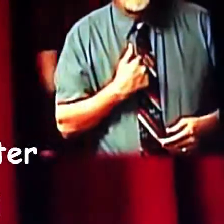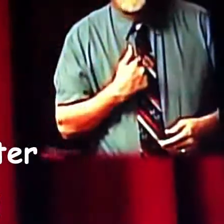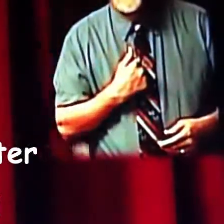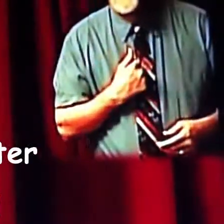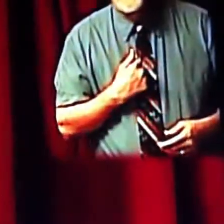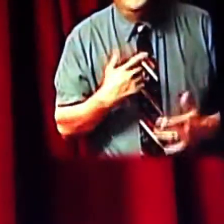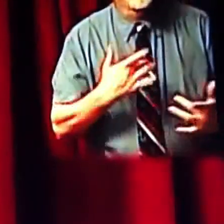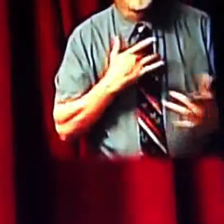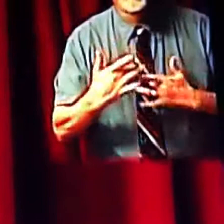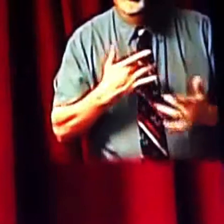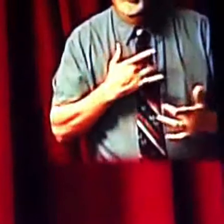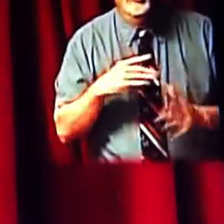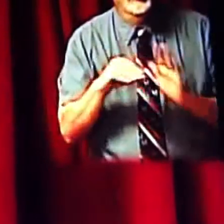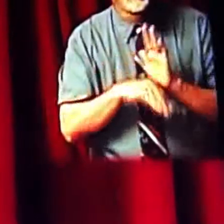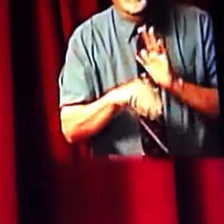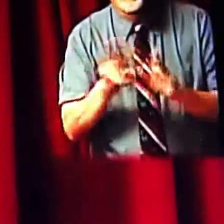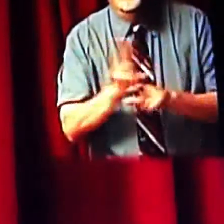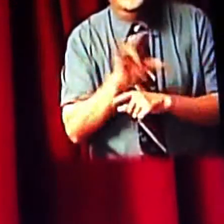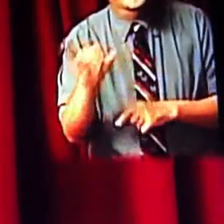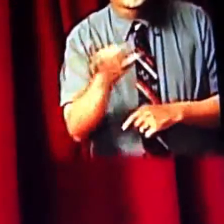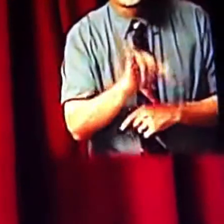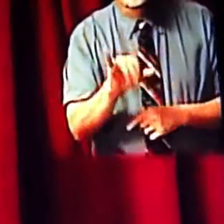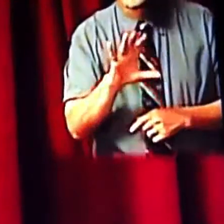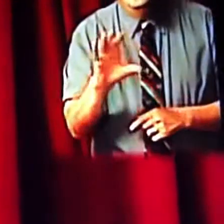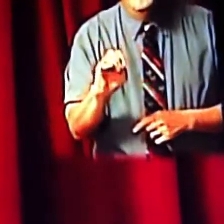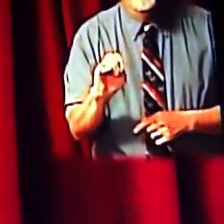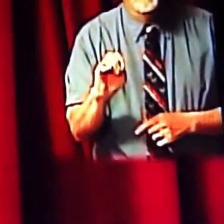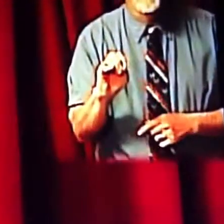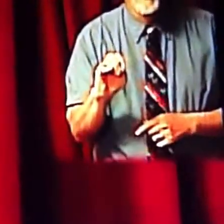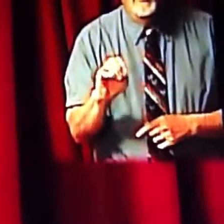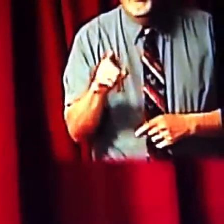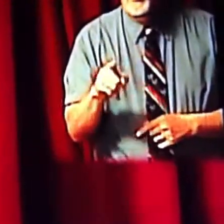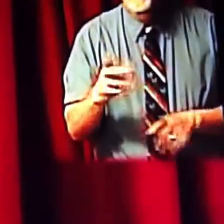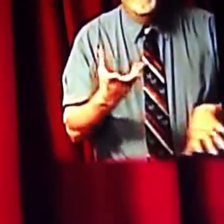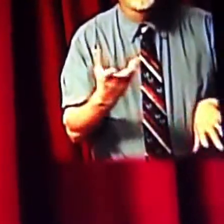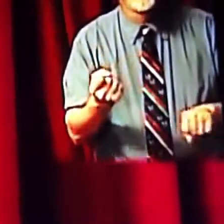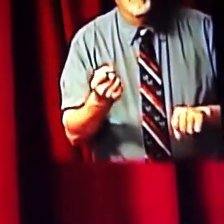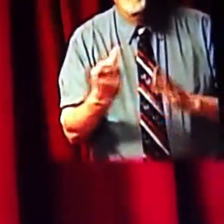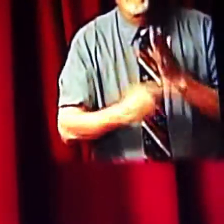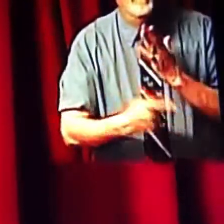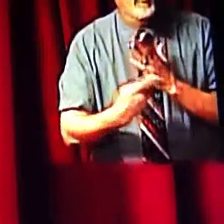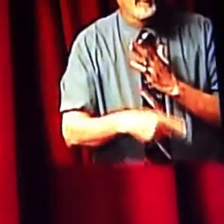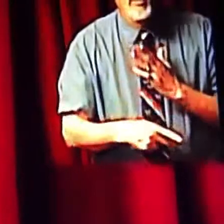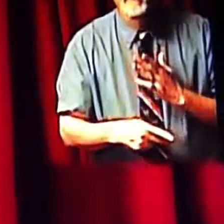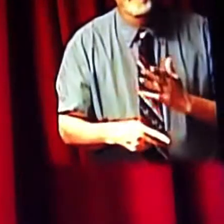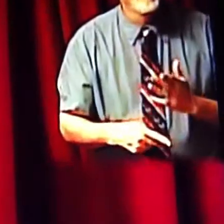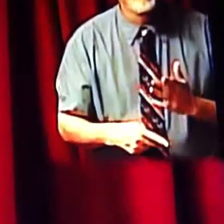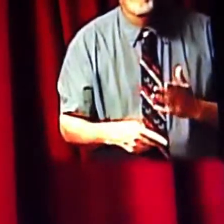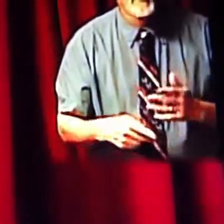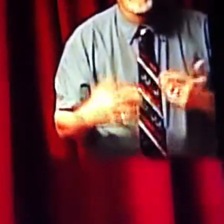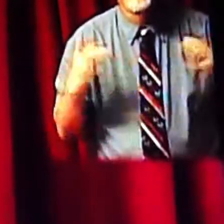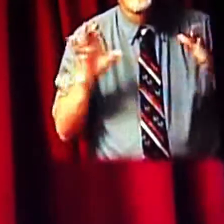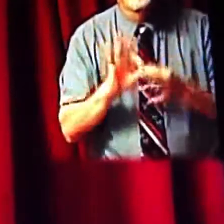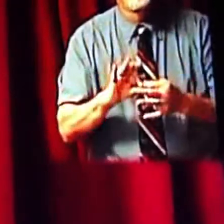you know, I have concerns. New Orleans used the same company, and they scrapped the program. They just abandoned